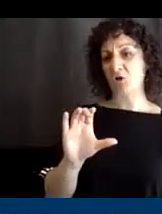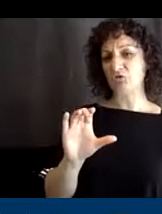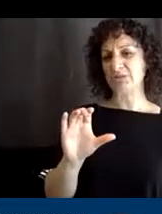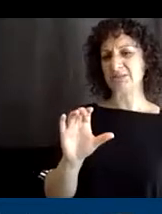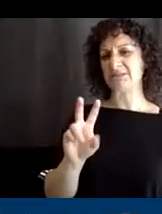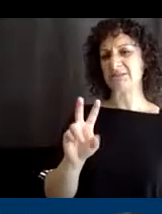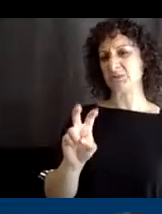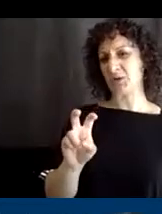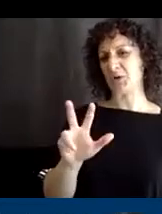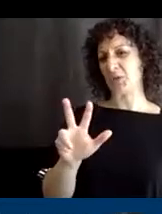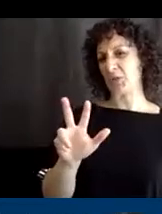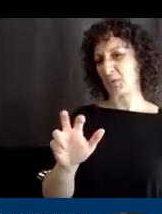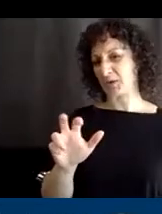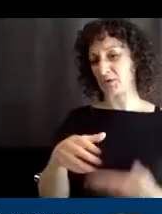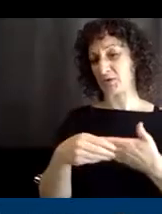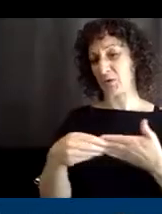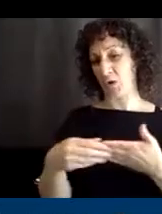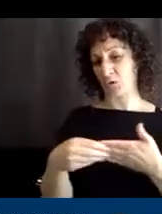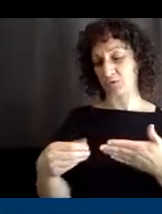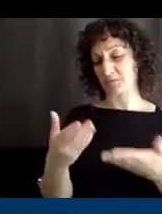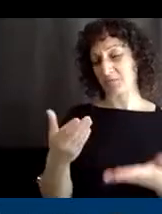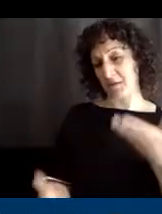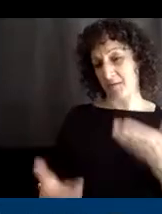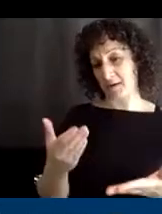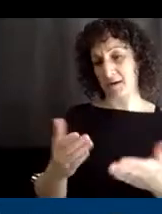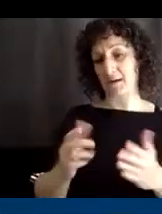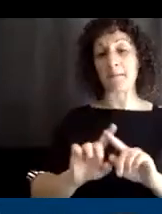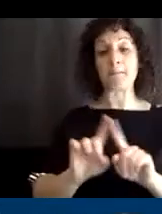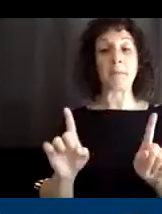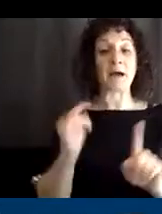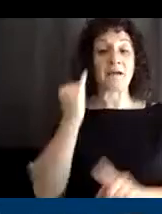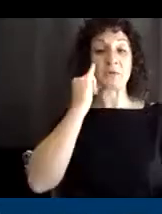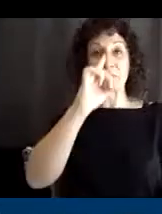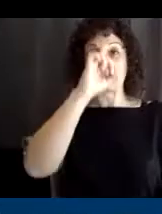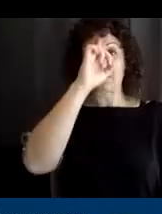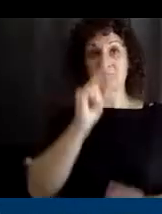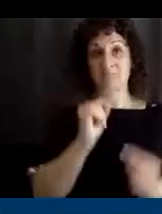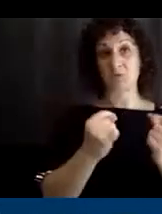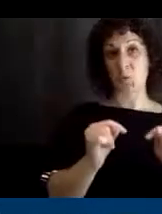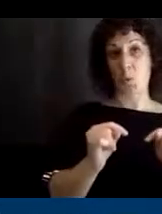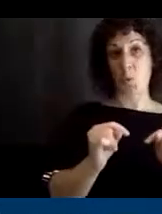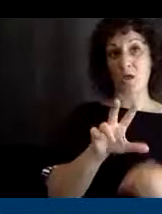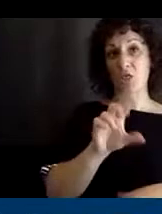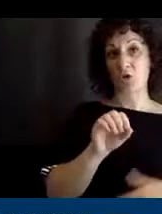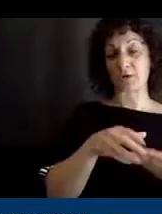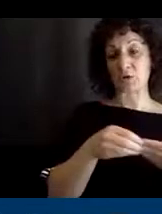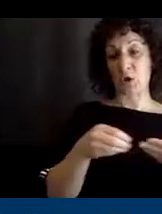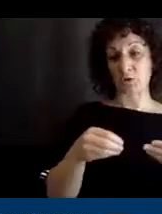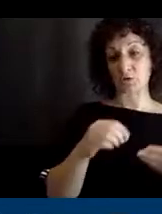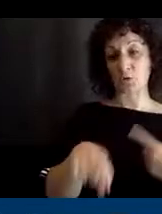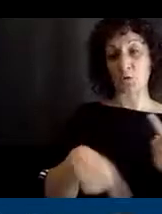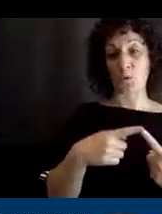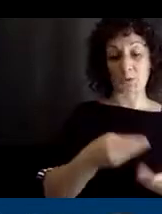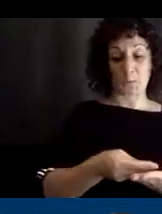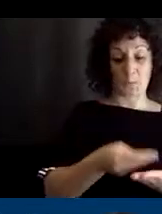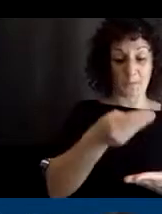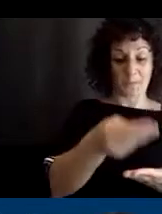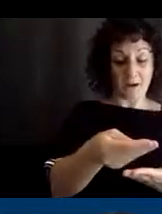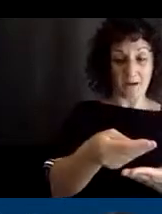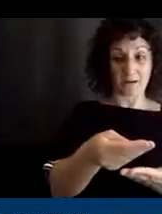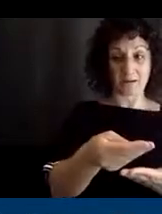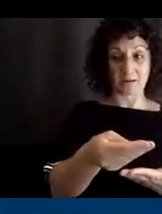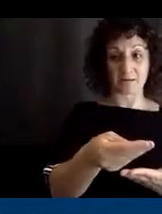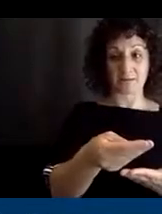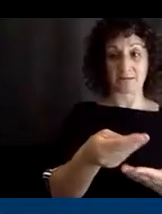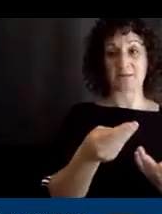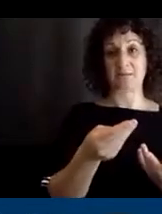200 to $300. But if you think about, you know, a toy, that's $30 once you buy, but I'm awful